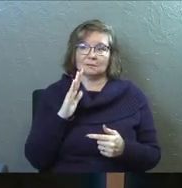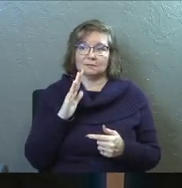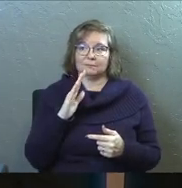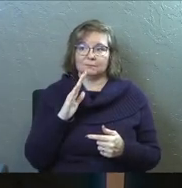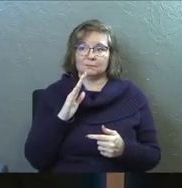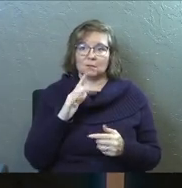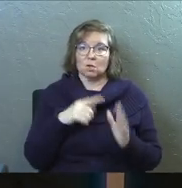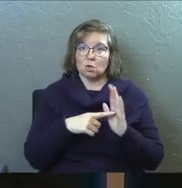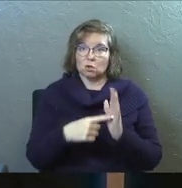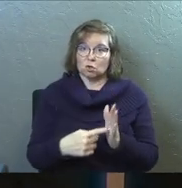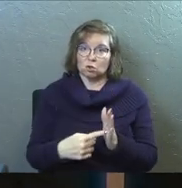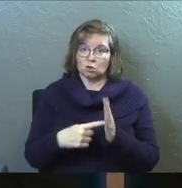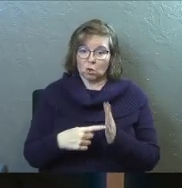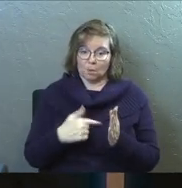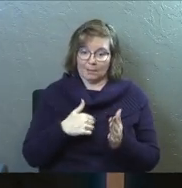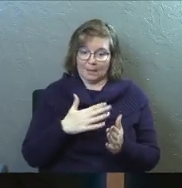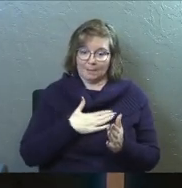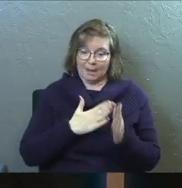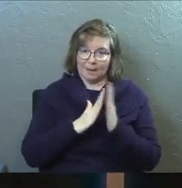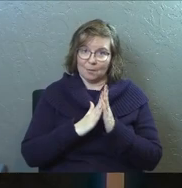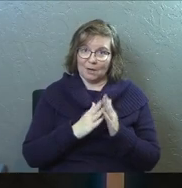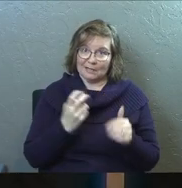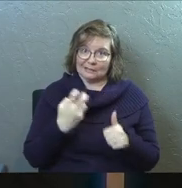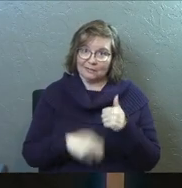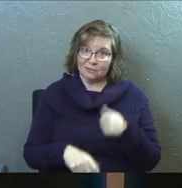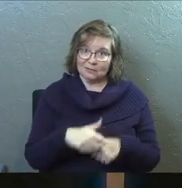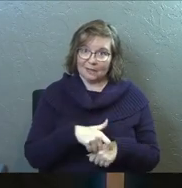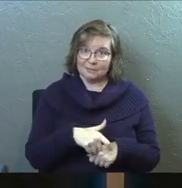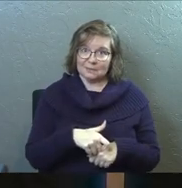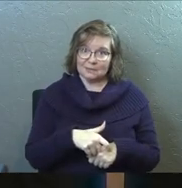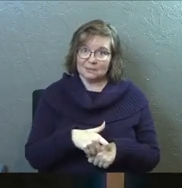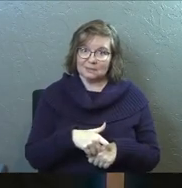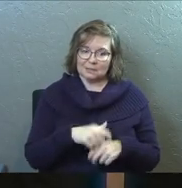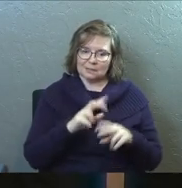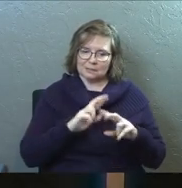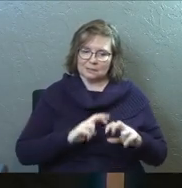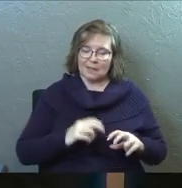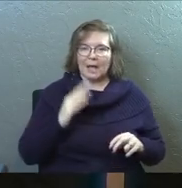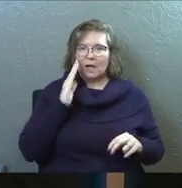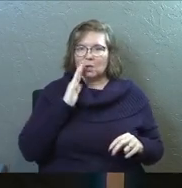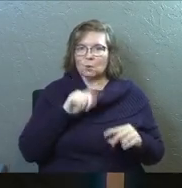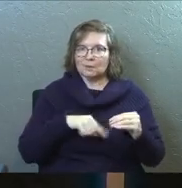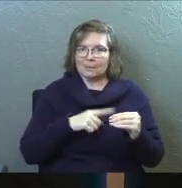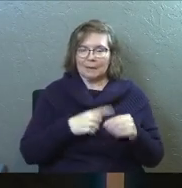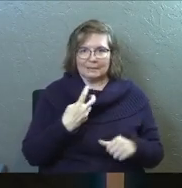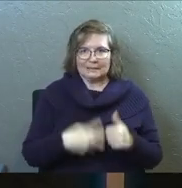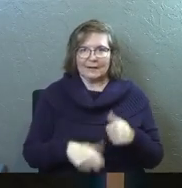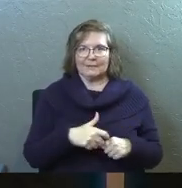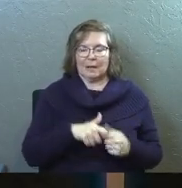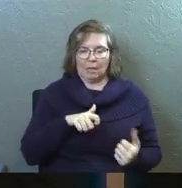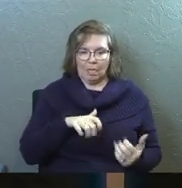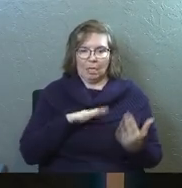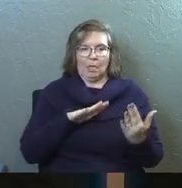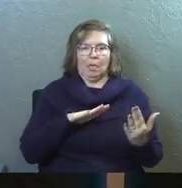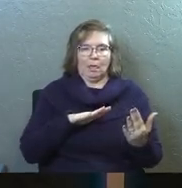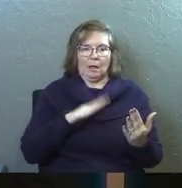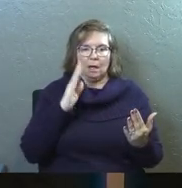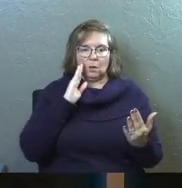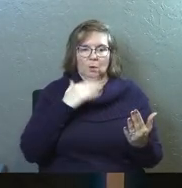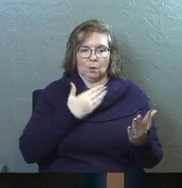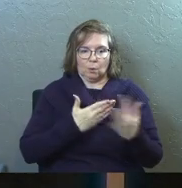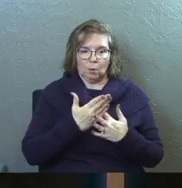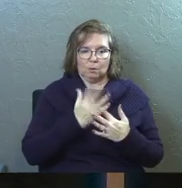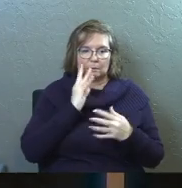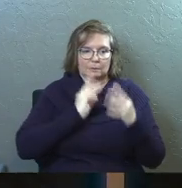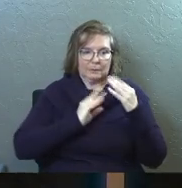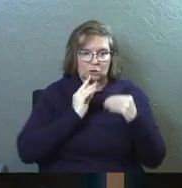supernaturally, like showed me my prayers in difficult seasons that I've had, where like, I knew it was about to be a tough time. And I knew I was about to